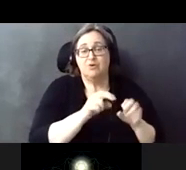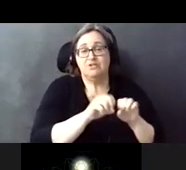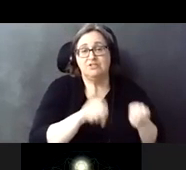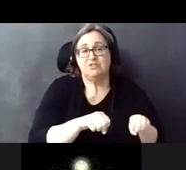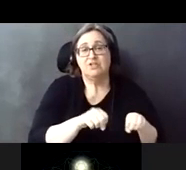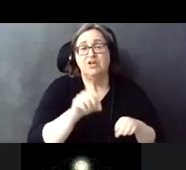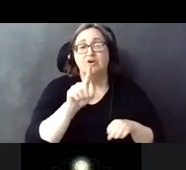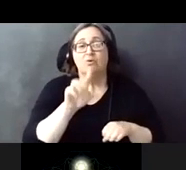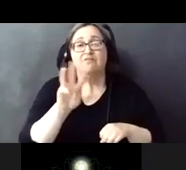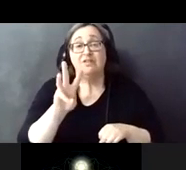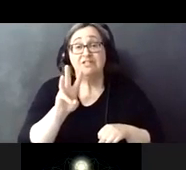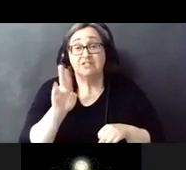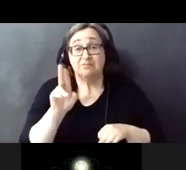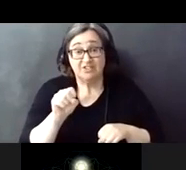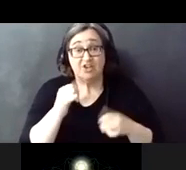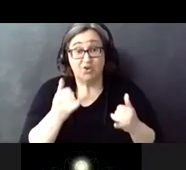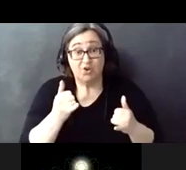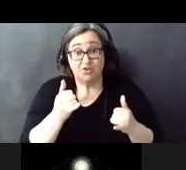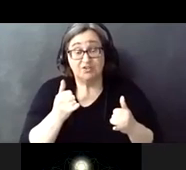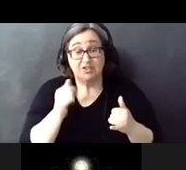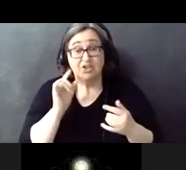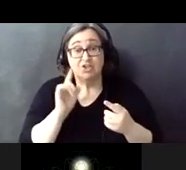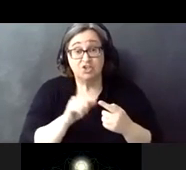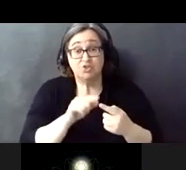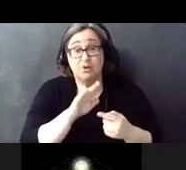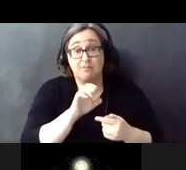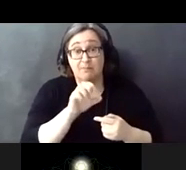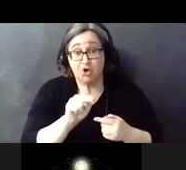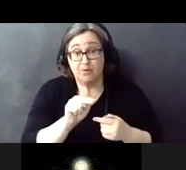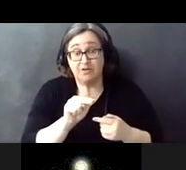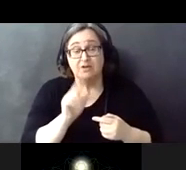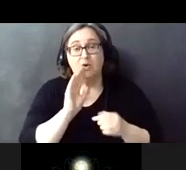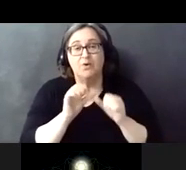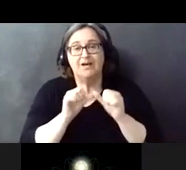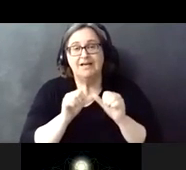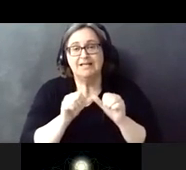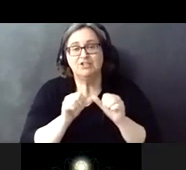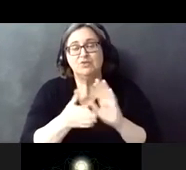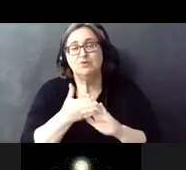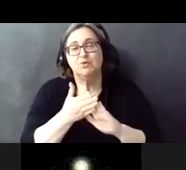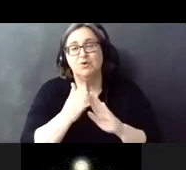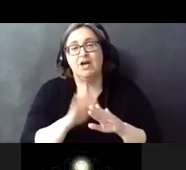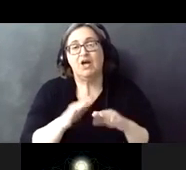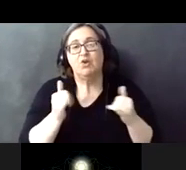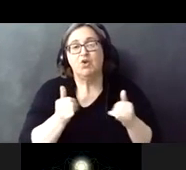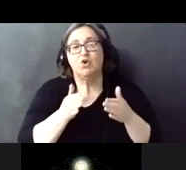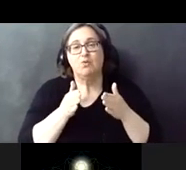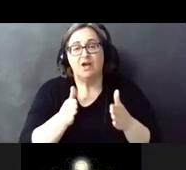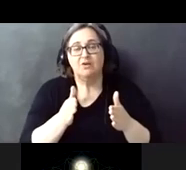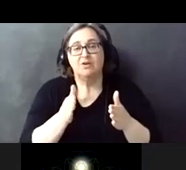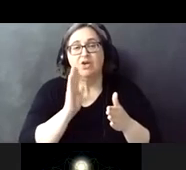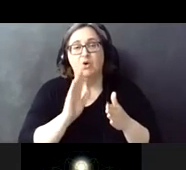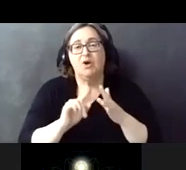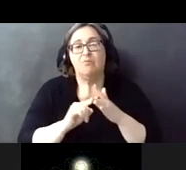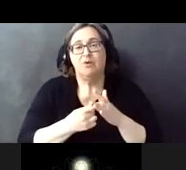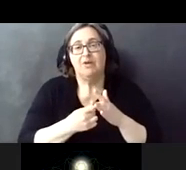the 146 bus which currently goes to berwin station will continue to operate on its current route and will